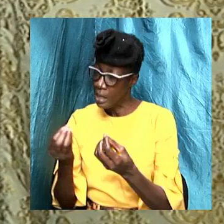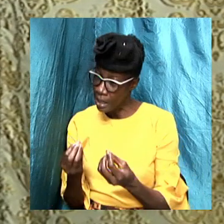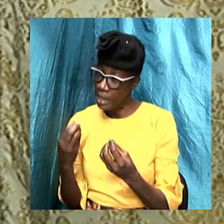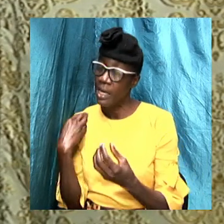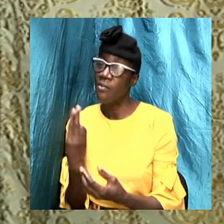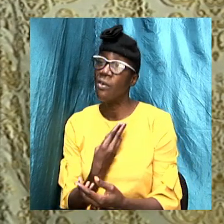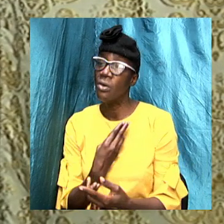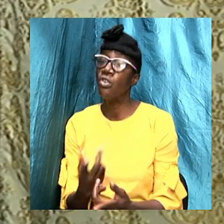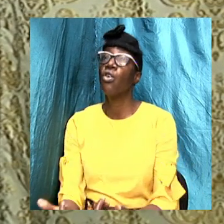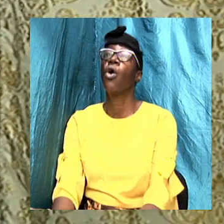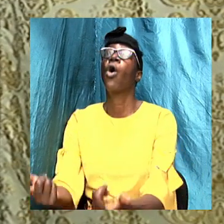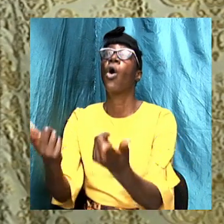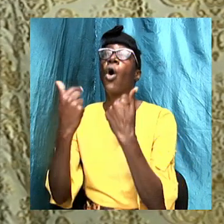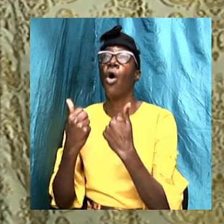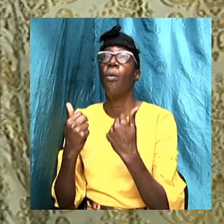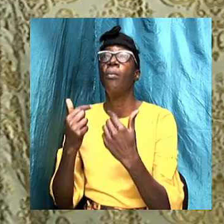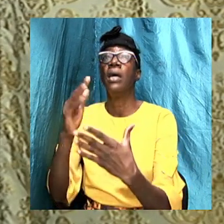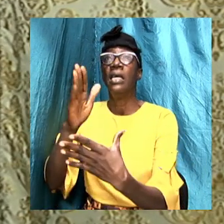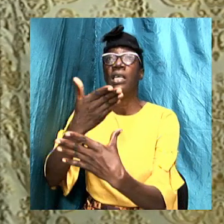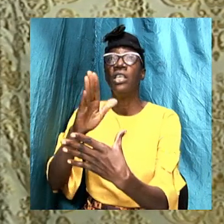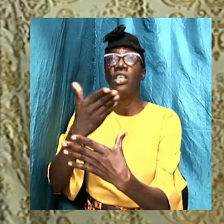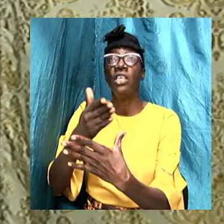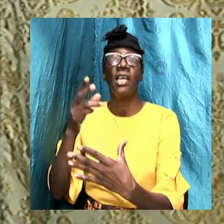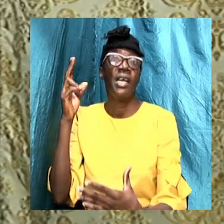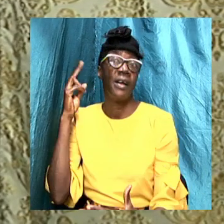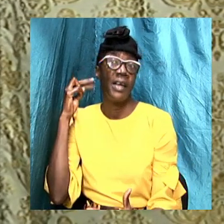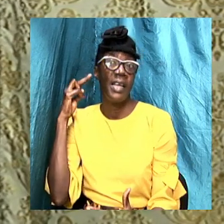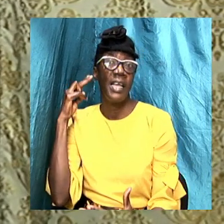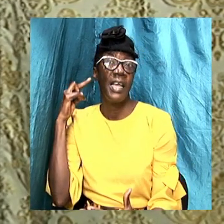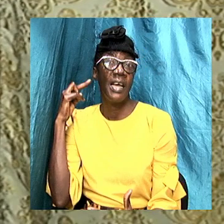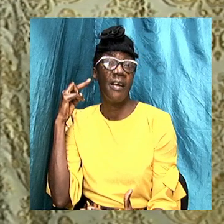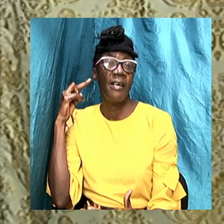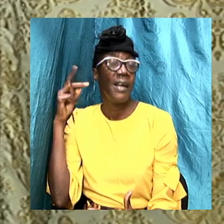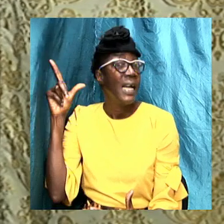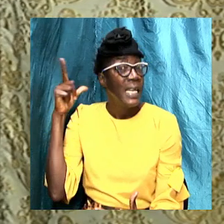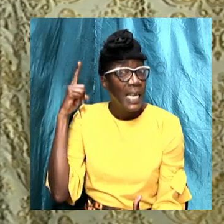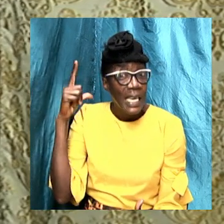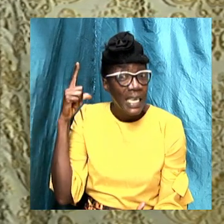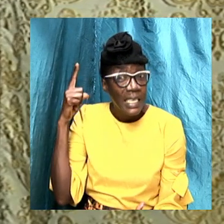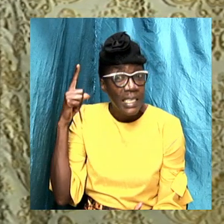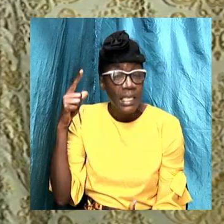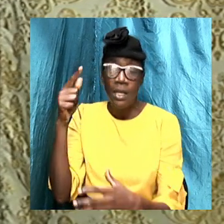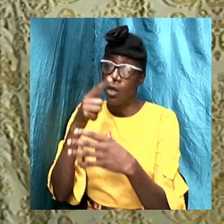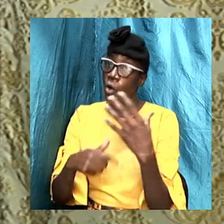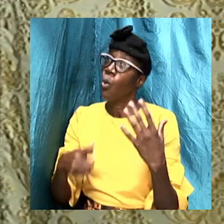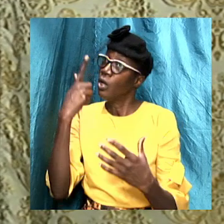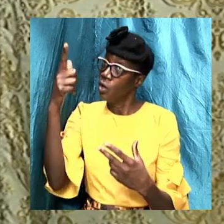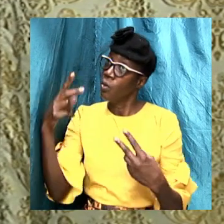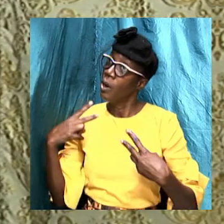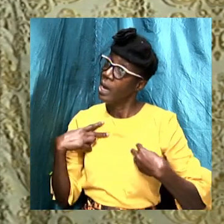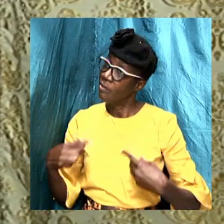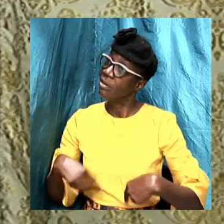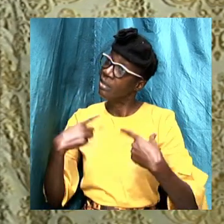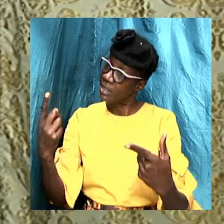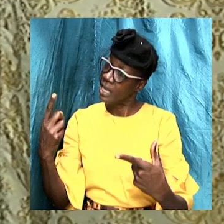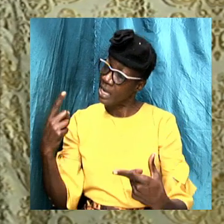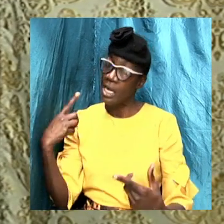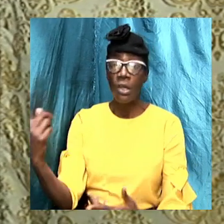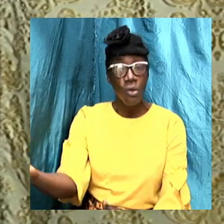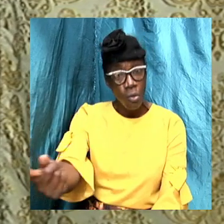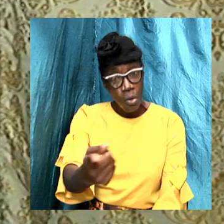come, to share, to hear, to listen, Lord Jesus, what it is that you have to say to us.